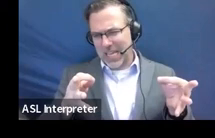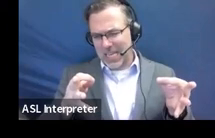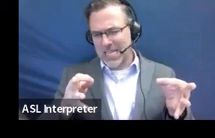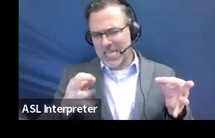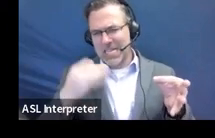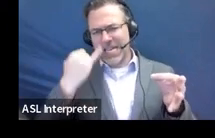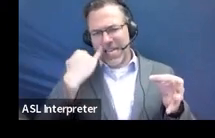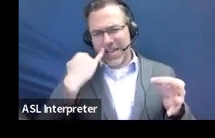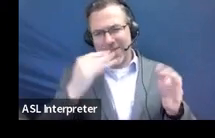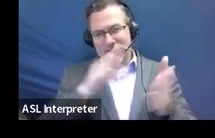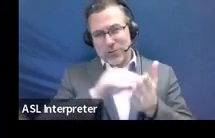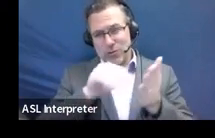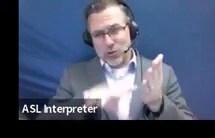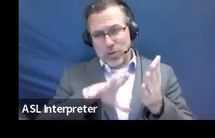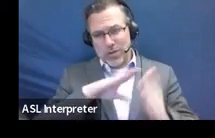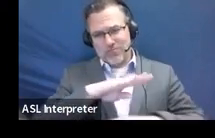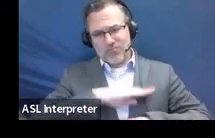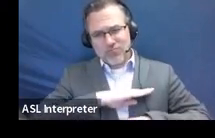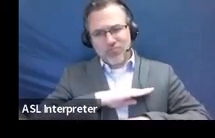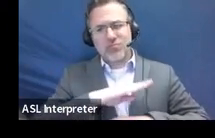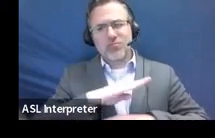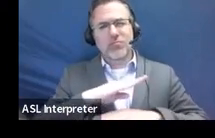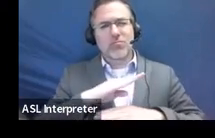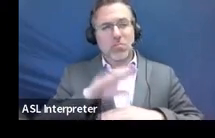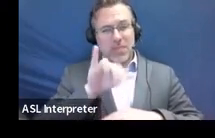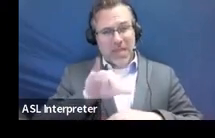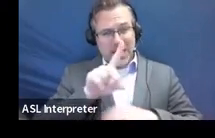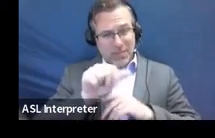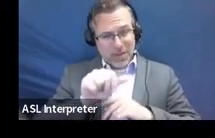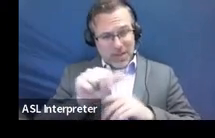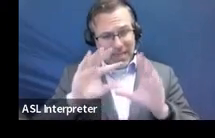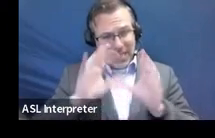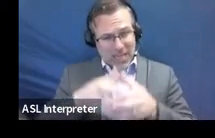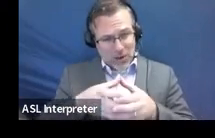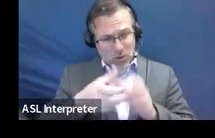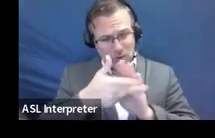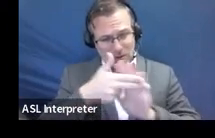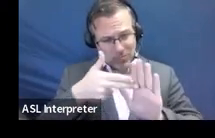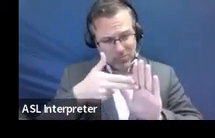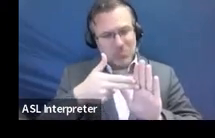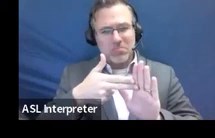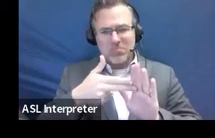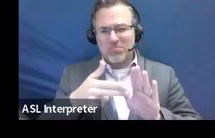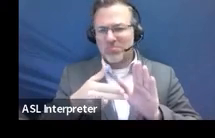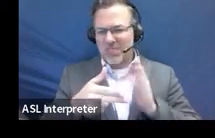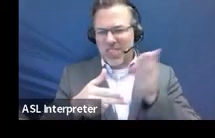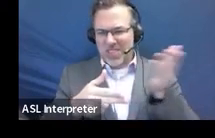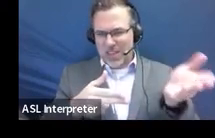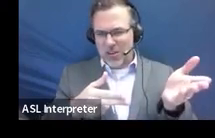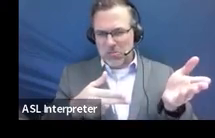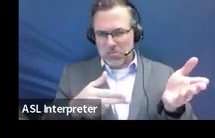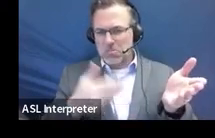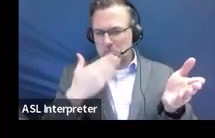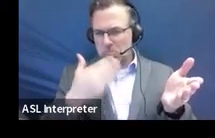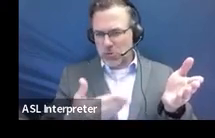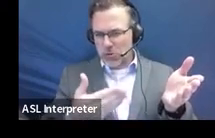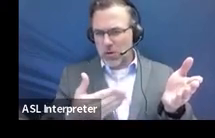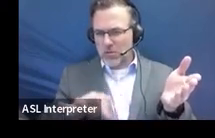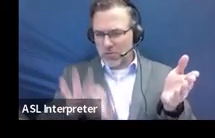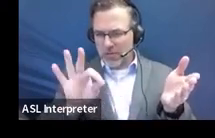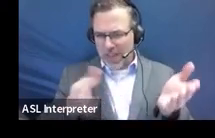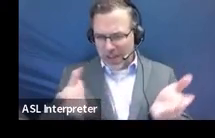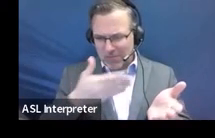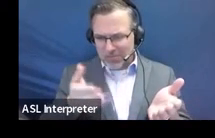qualifies as a student with that certain disability category, that is the best place to find that information in this section of MUSER.